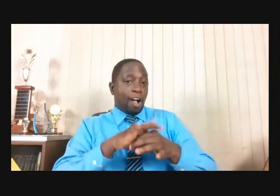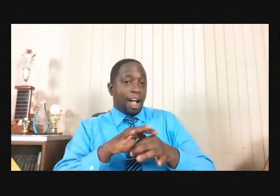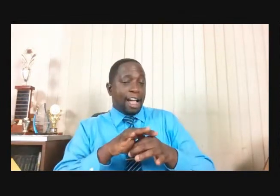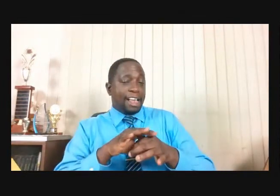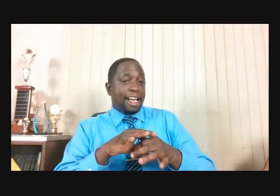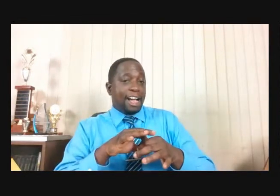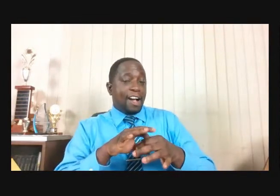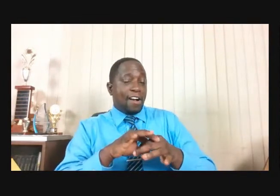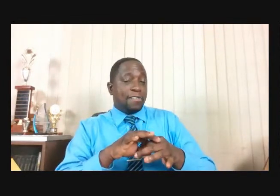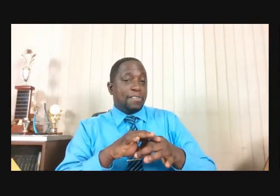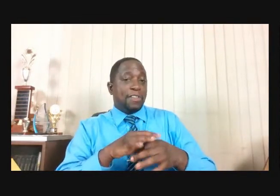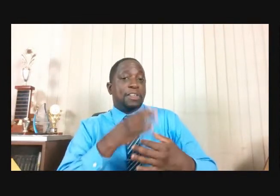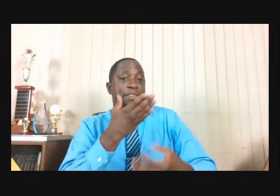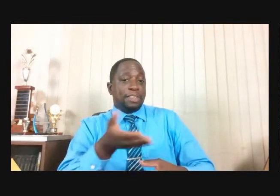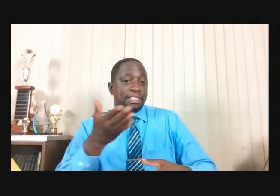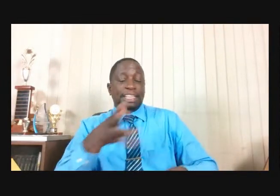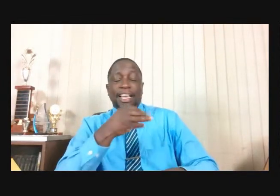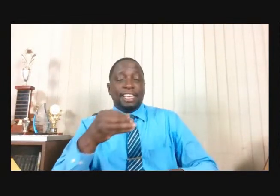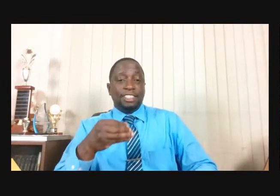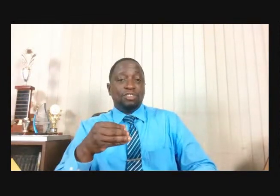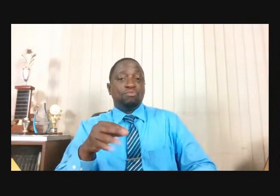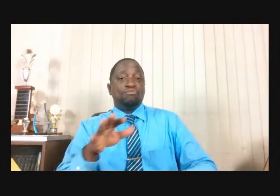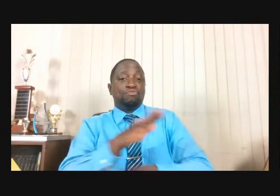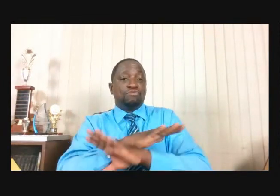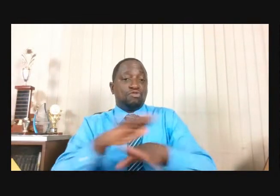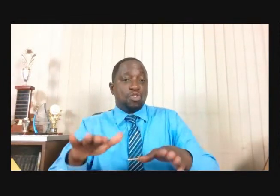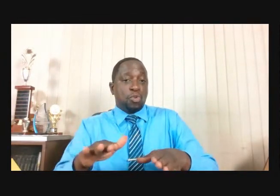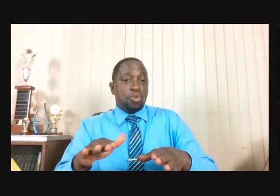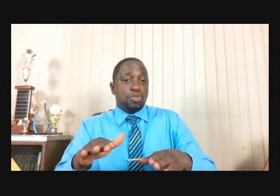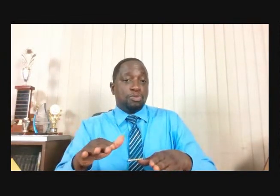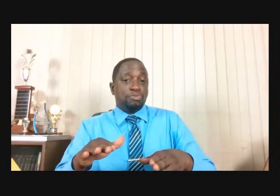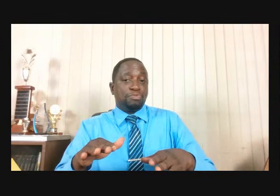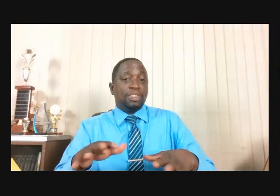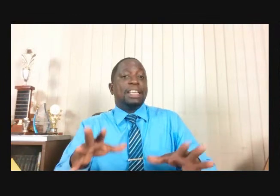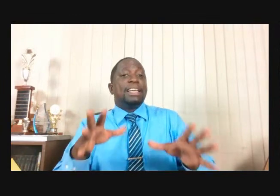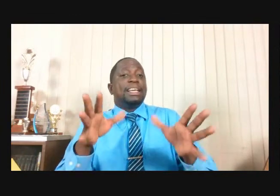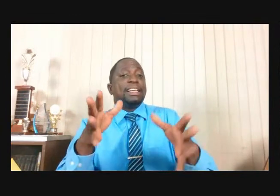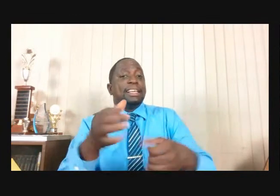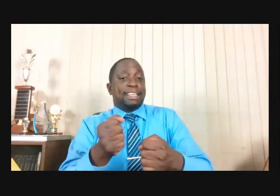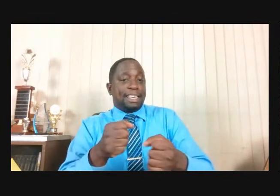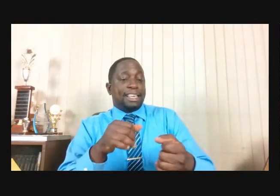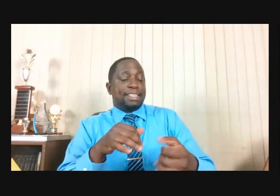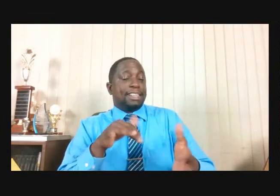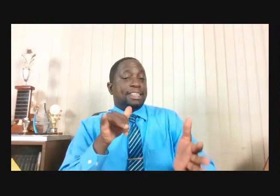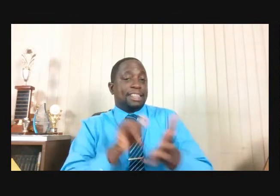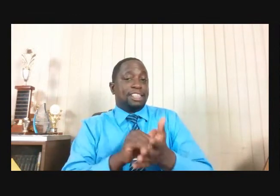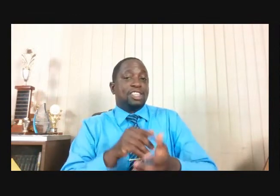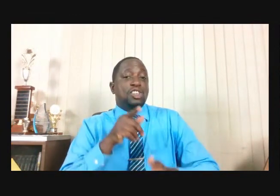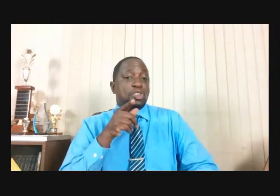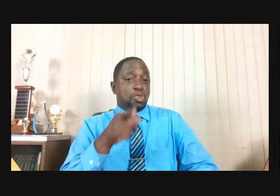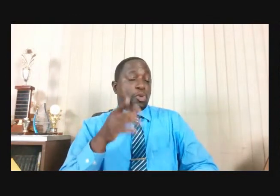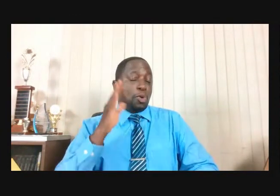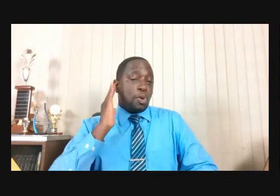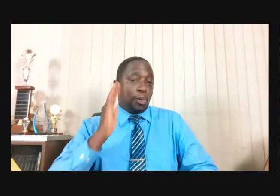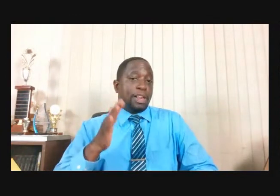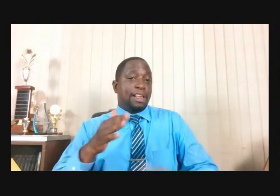That You Set Understand That People May Not Live Up To It